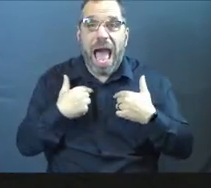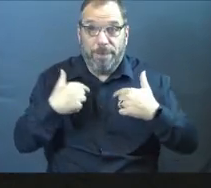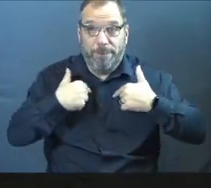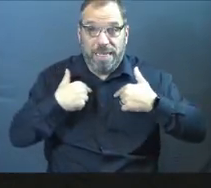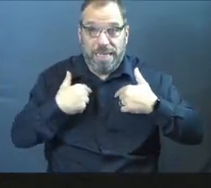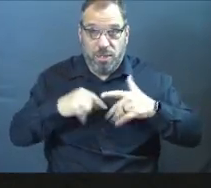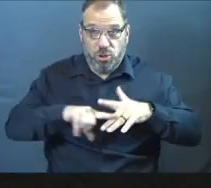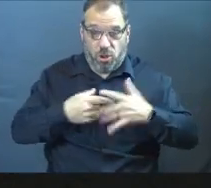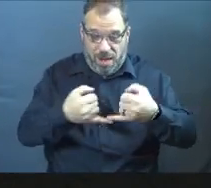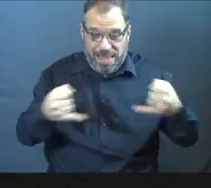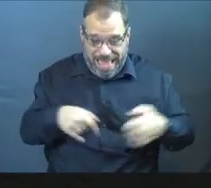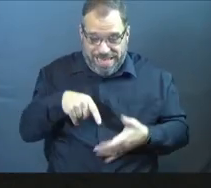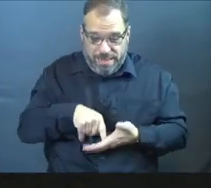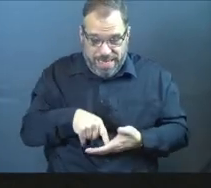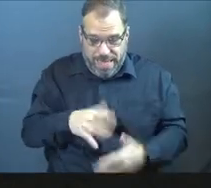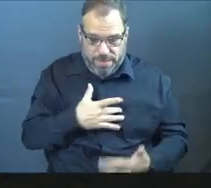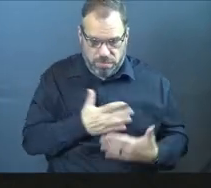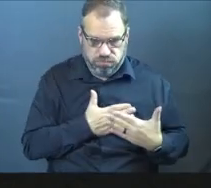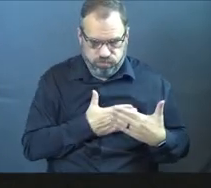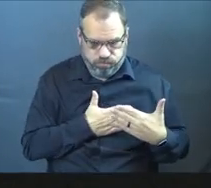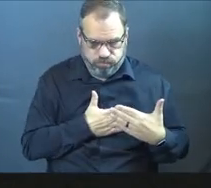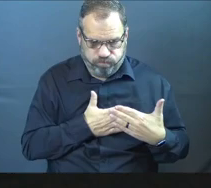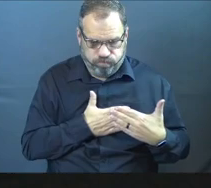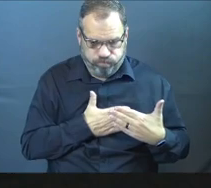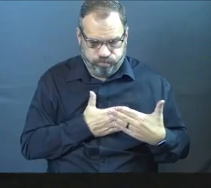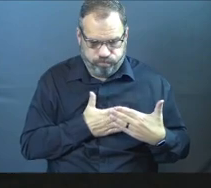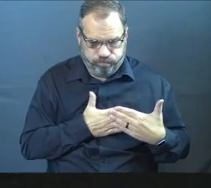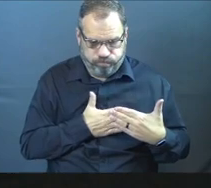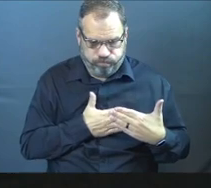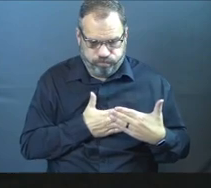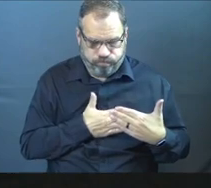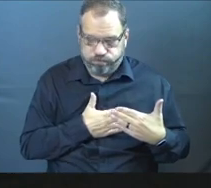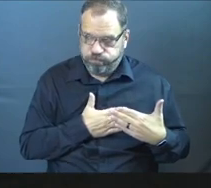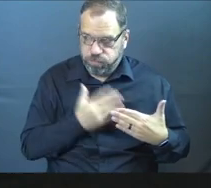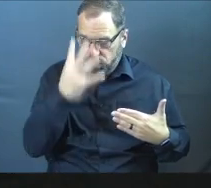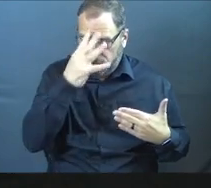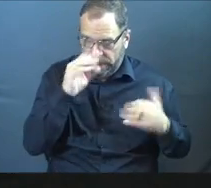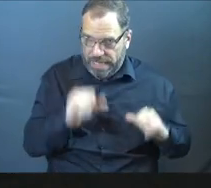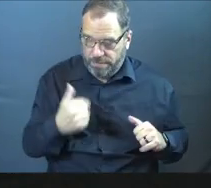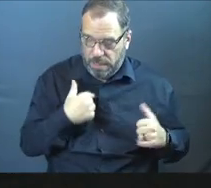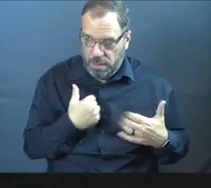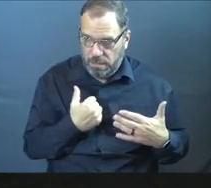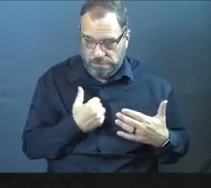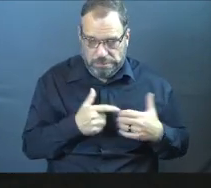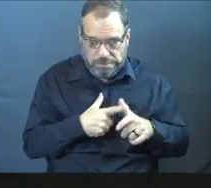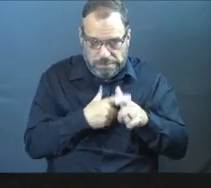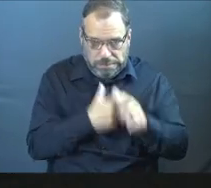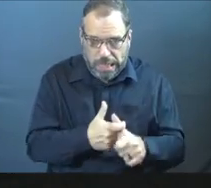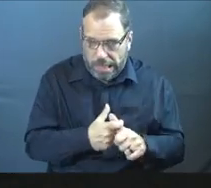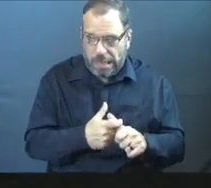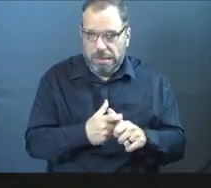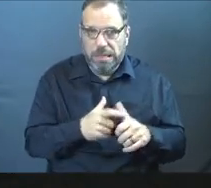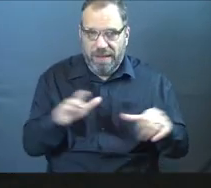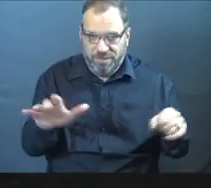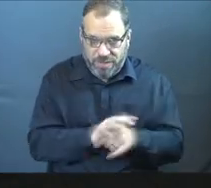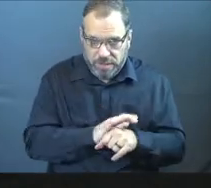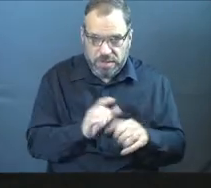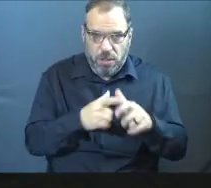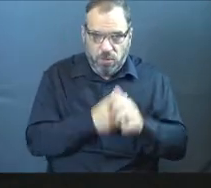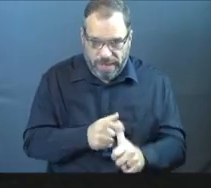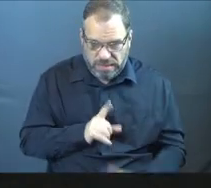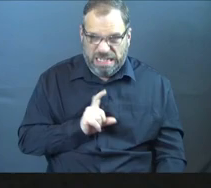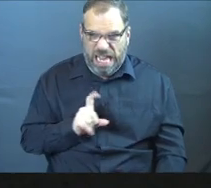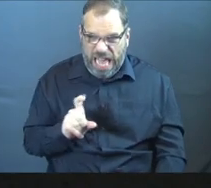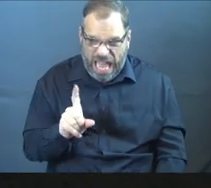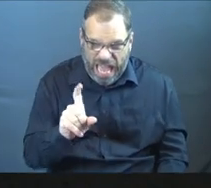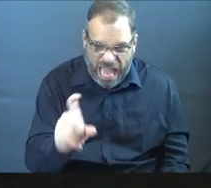the start line and my heart would be pounding in my chest. And the question I was asking myself is, can I do this? Can I complete this race? Can I